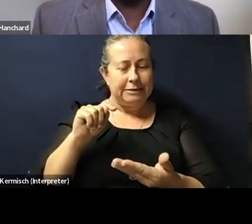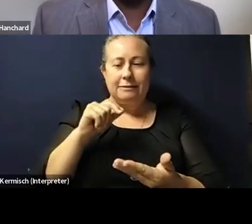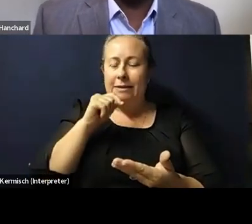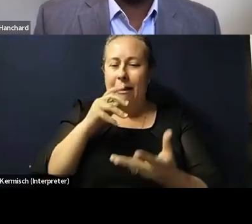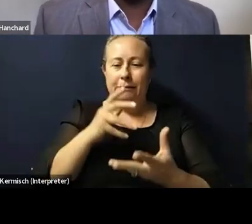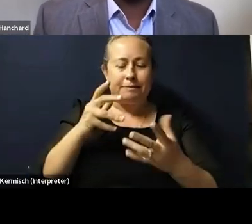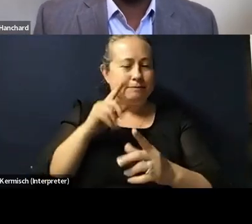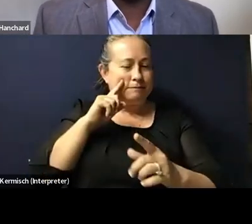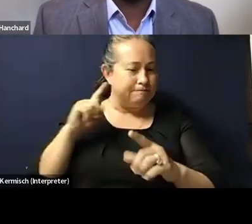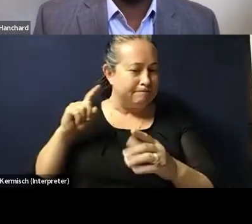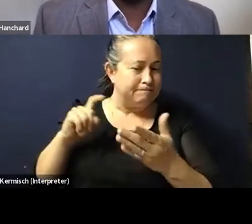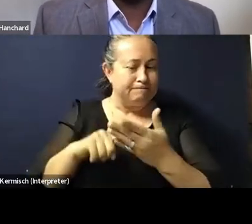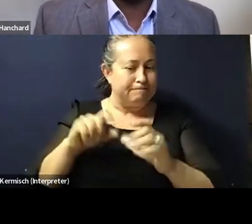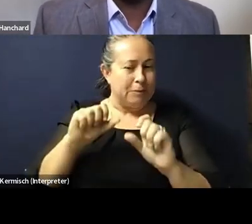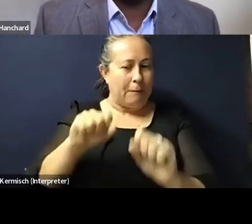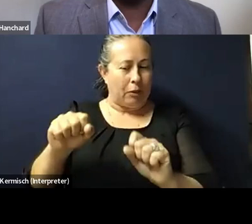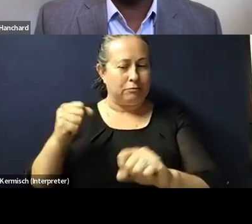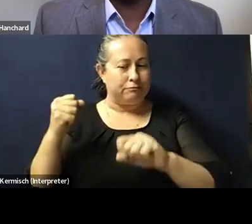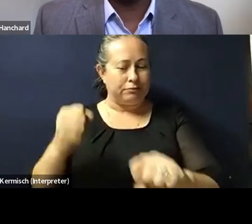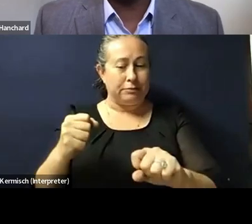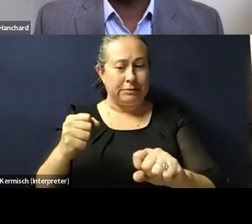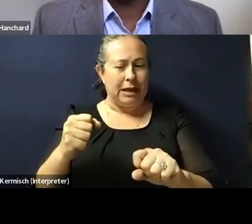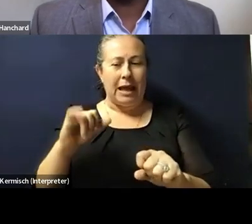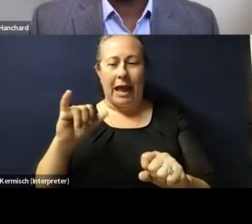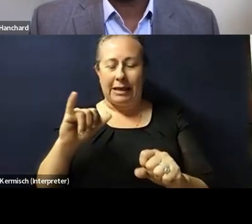is there, do they have the same issues?